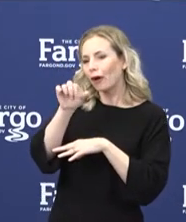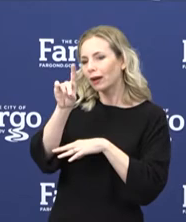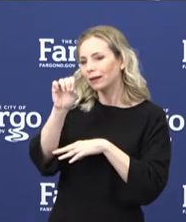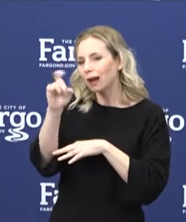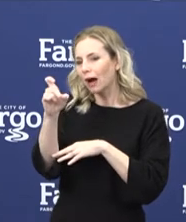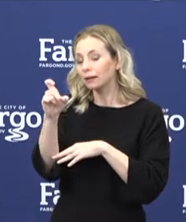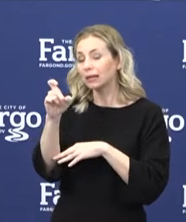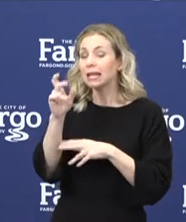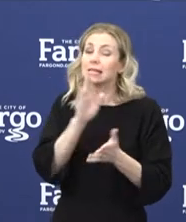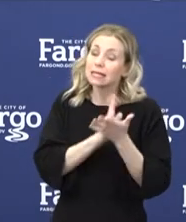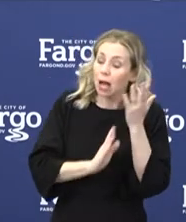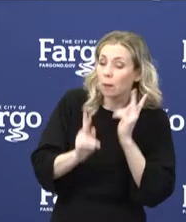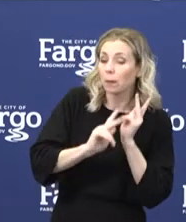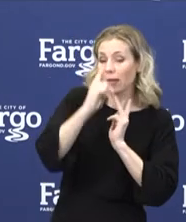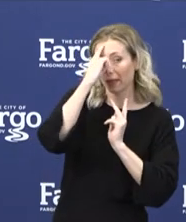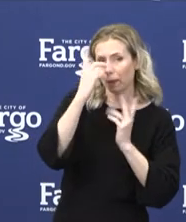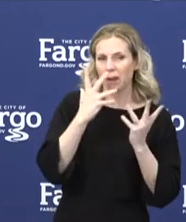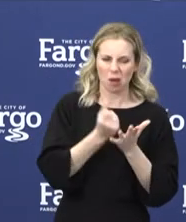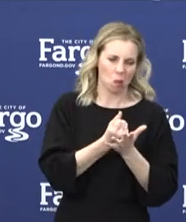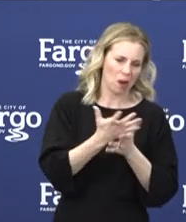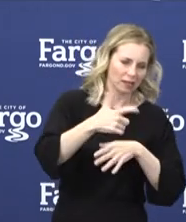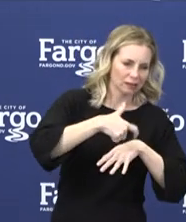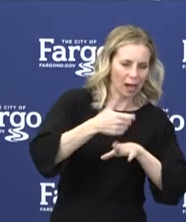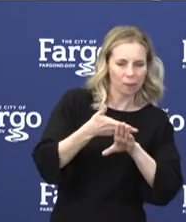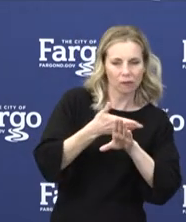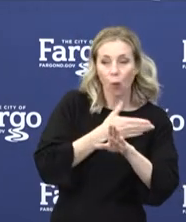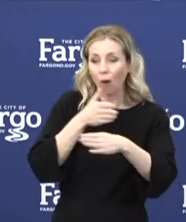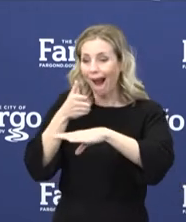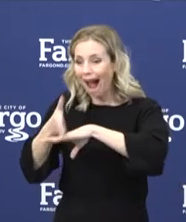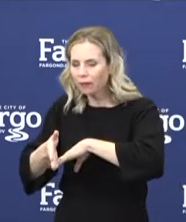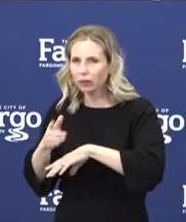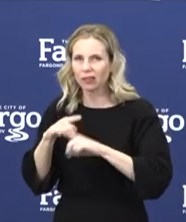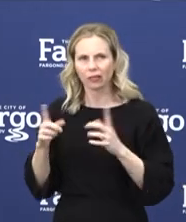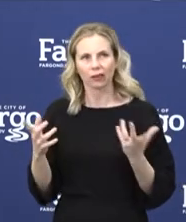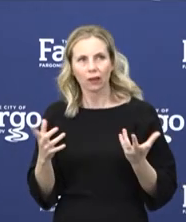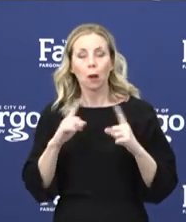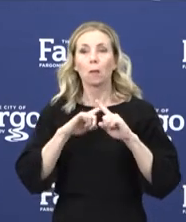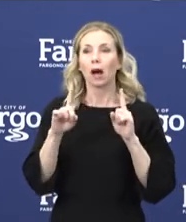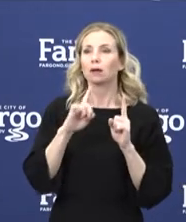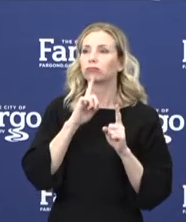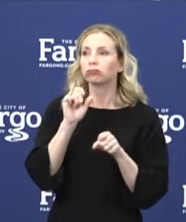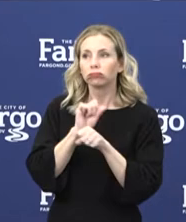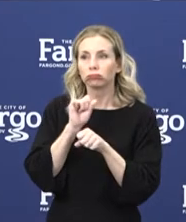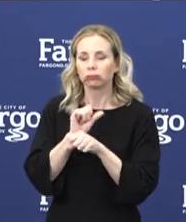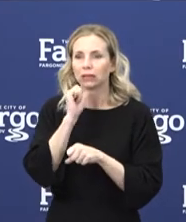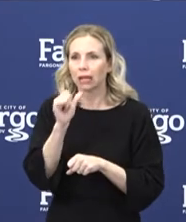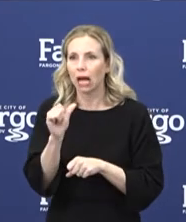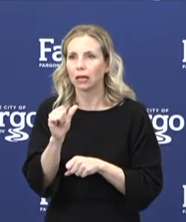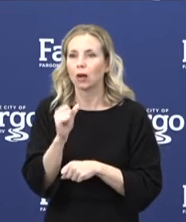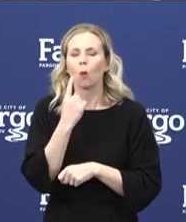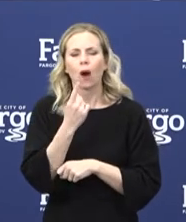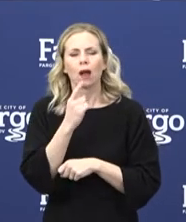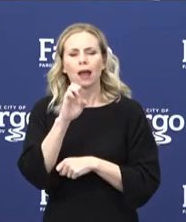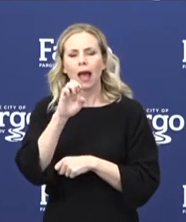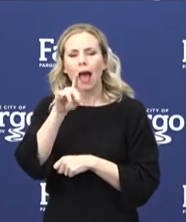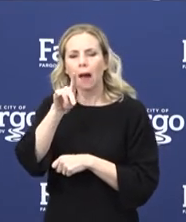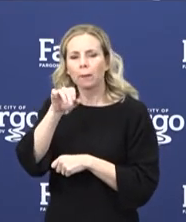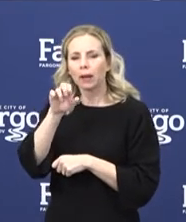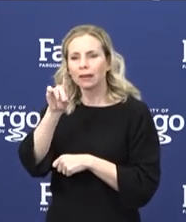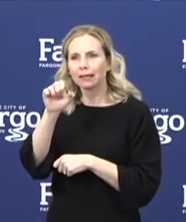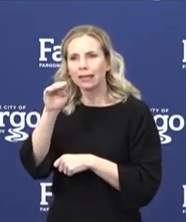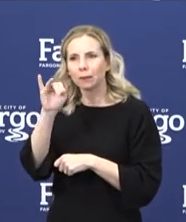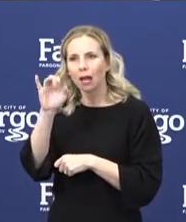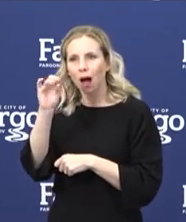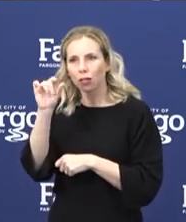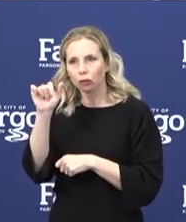waste of time either before or after the fact. This is noted in a quote by one epidemiologist who states, you won't ever know